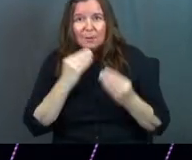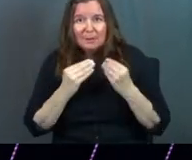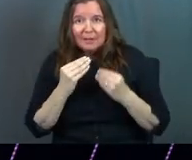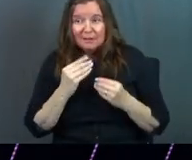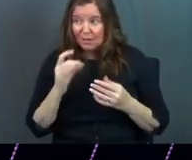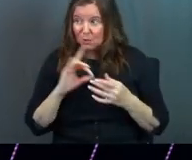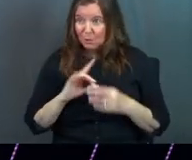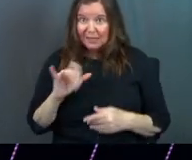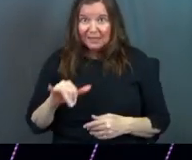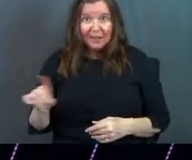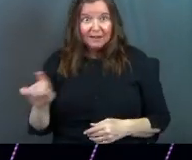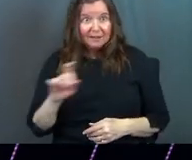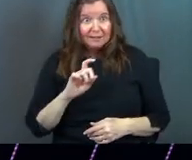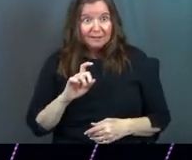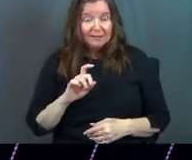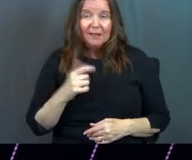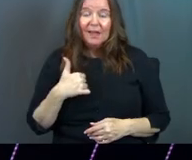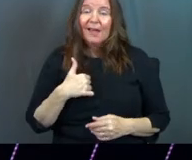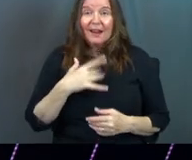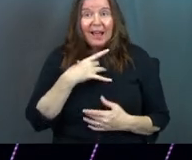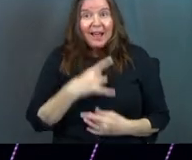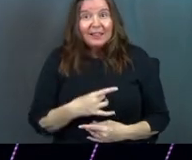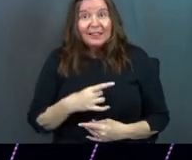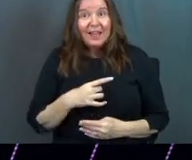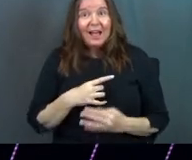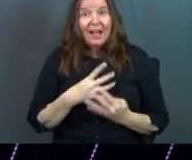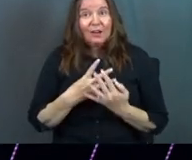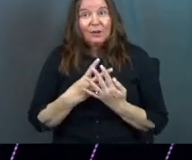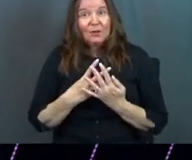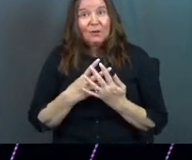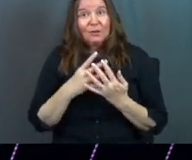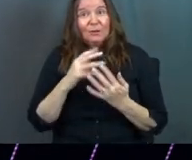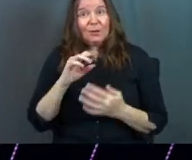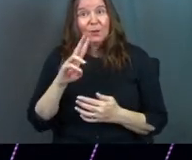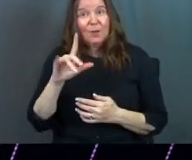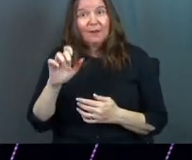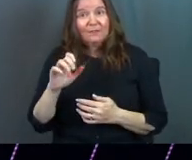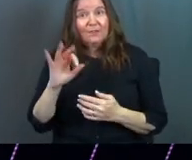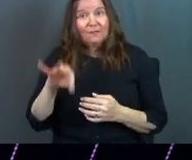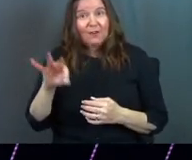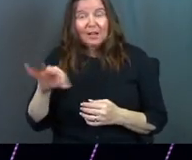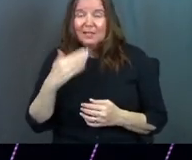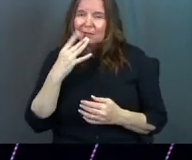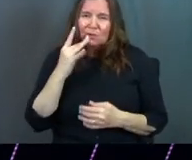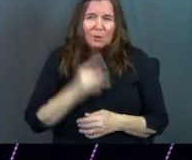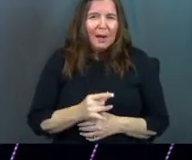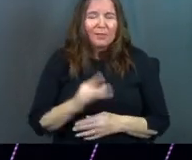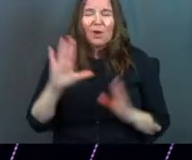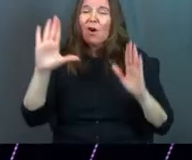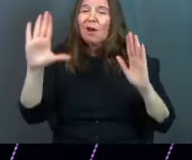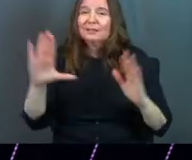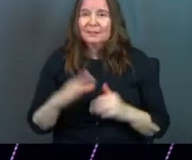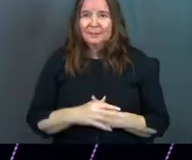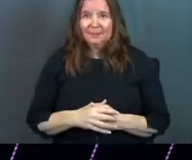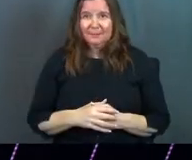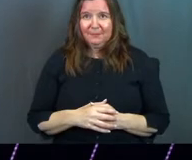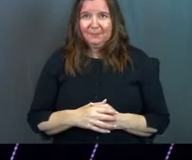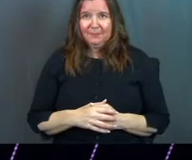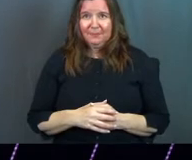Can anybody relate to this? And I like the waffle fries. The waffle fries are great. They're awesome.